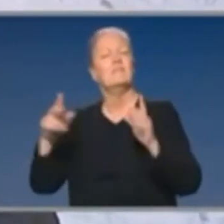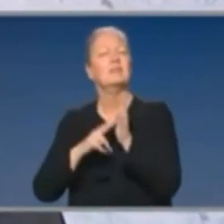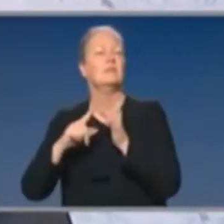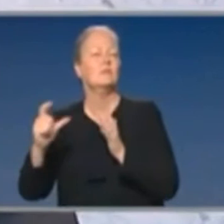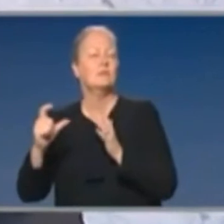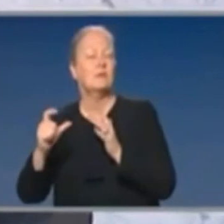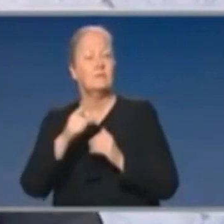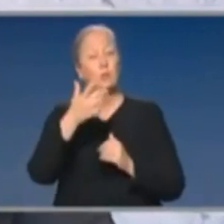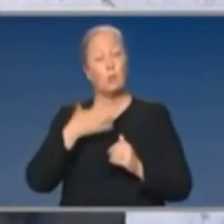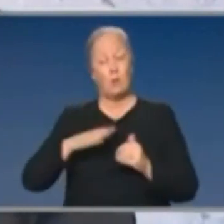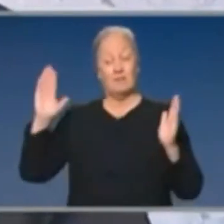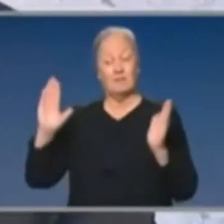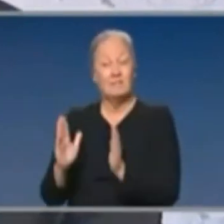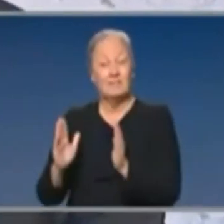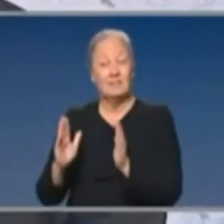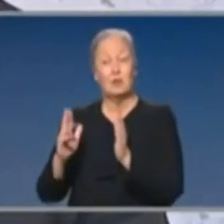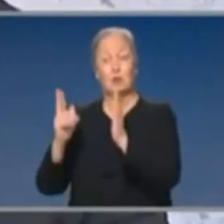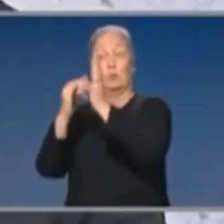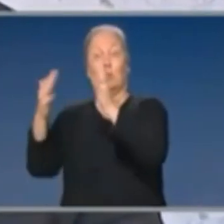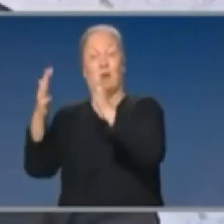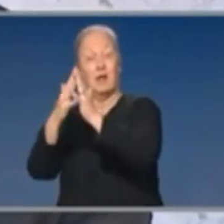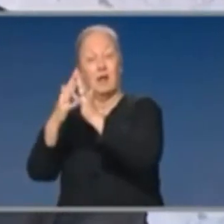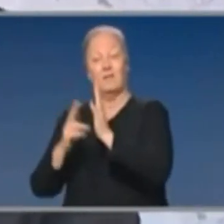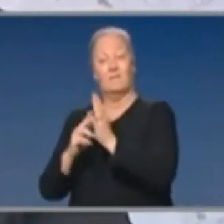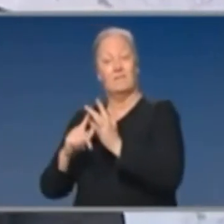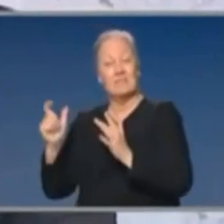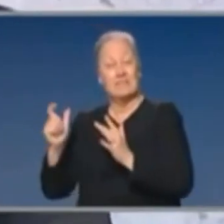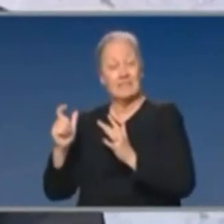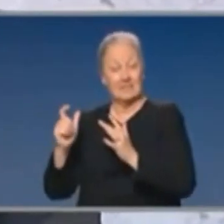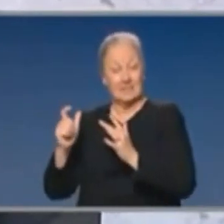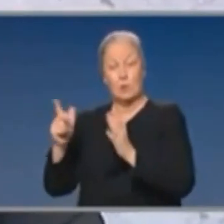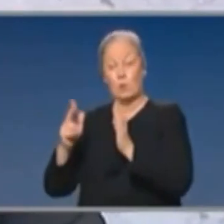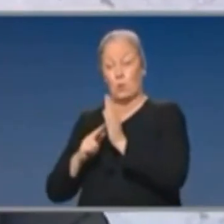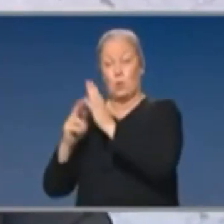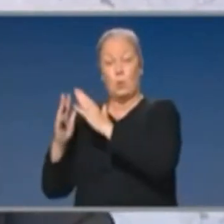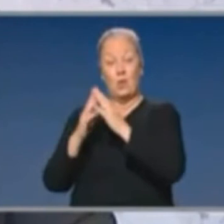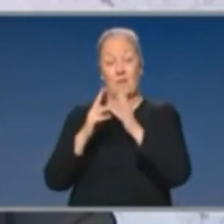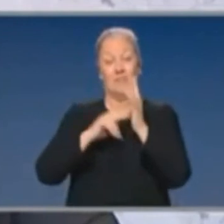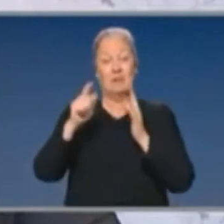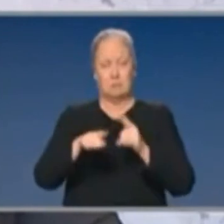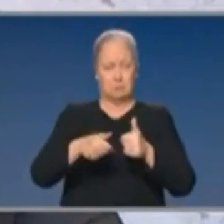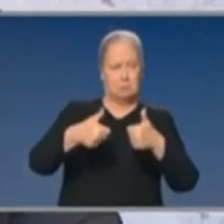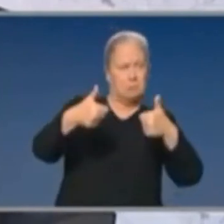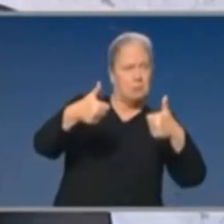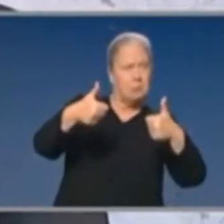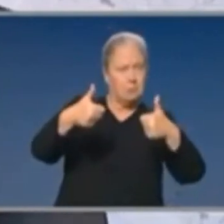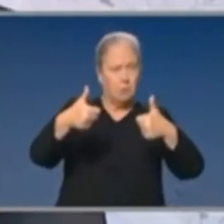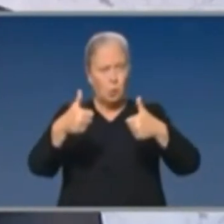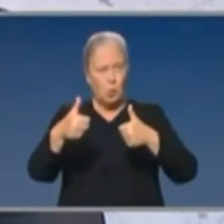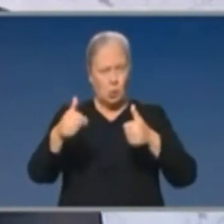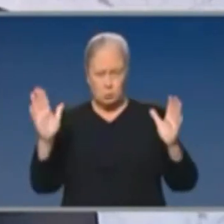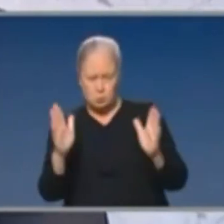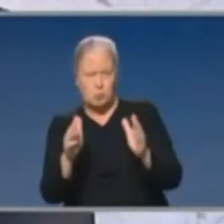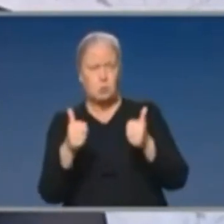borders down between Victoria and New South Wales, if things are going really well up in the northwest corner of Victoria, well, we agreed last